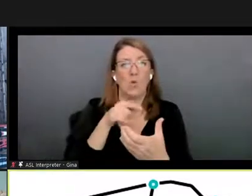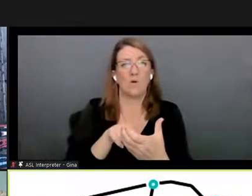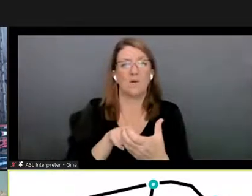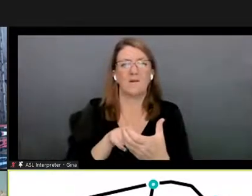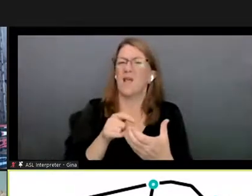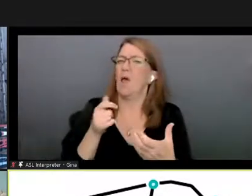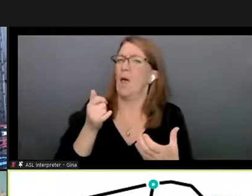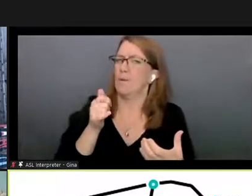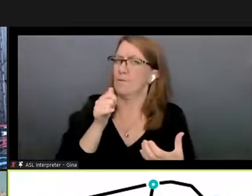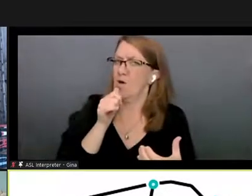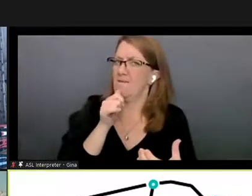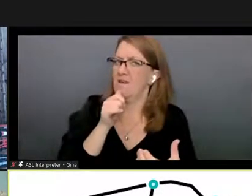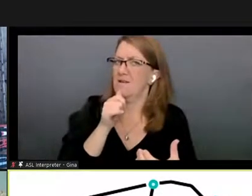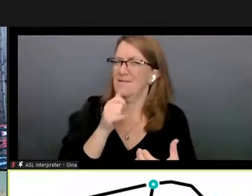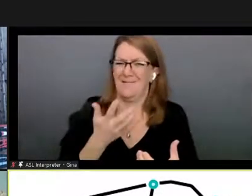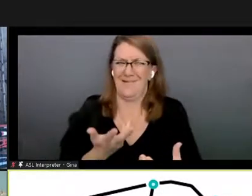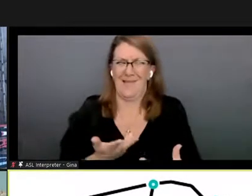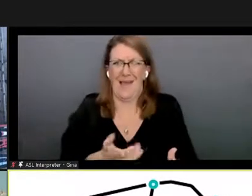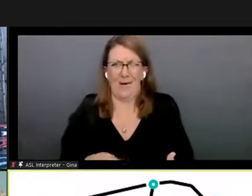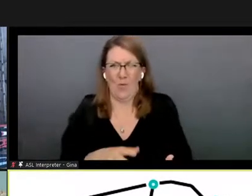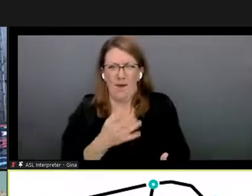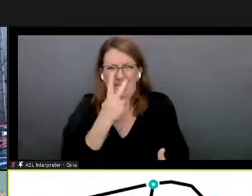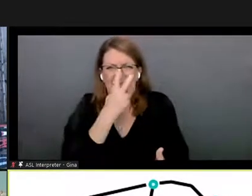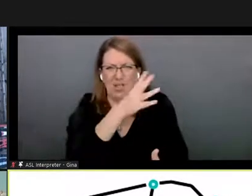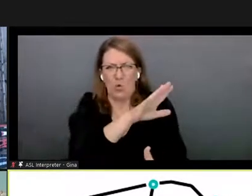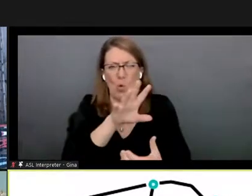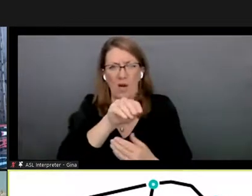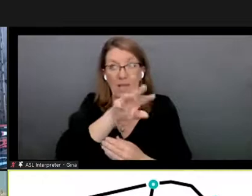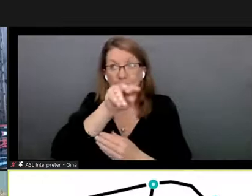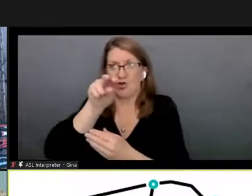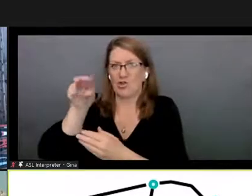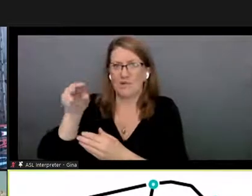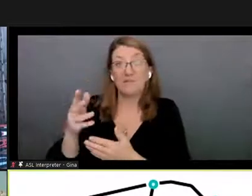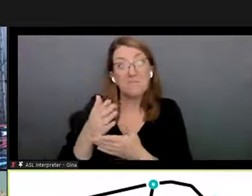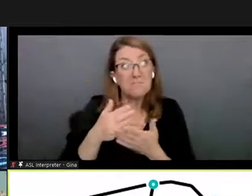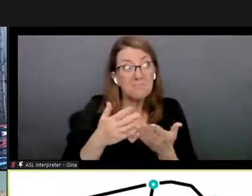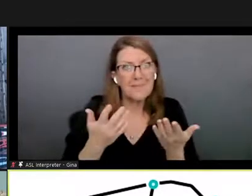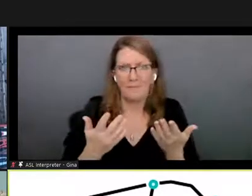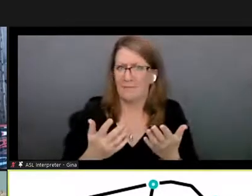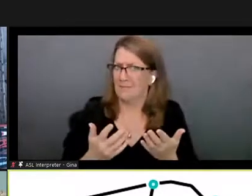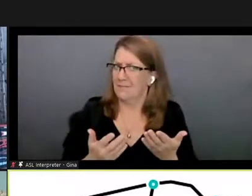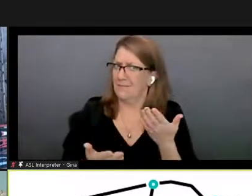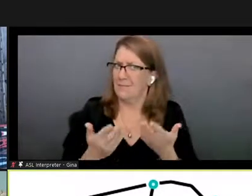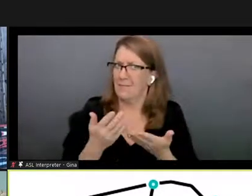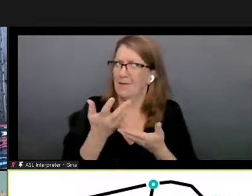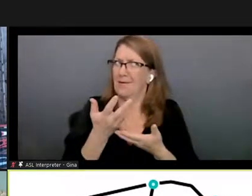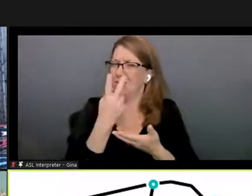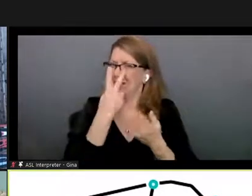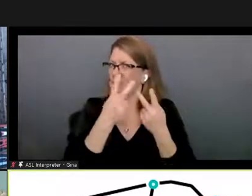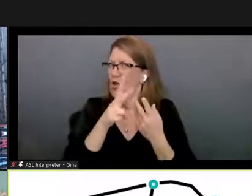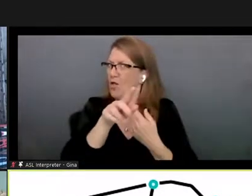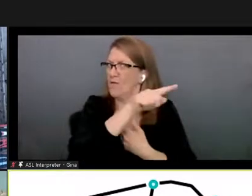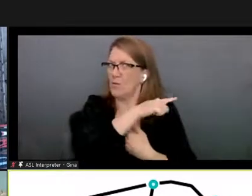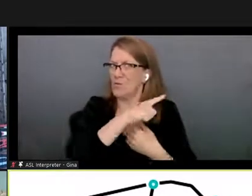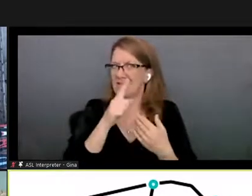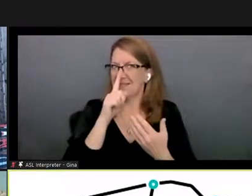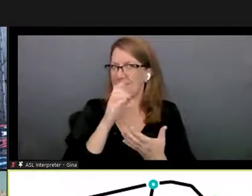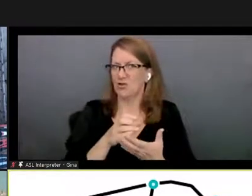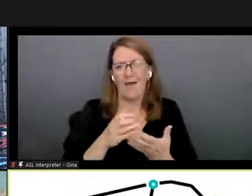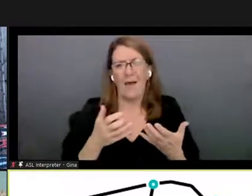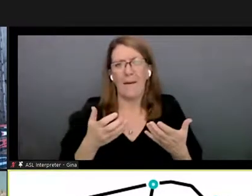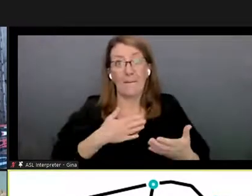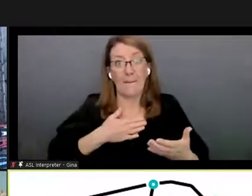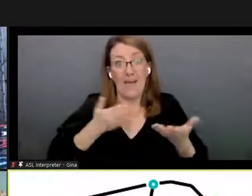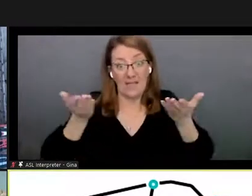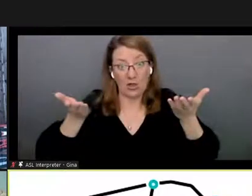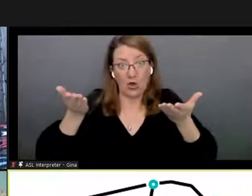don't i don't want to know your images like people take some pictures of interesting things and so i don't want to have a server that has